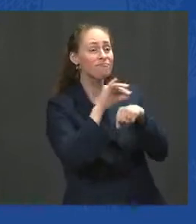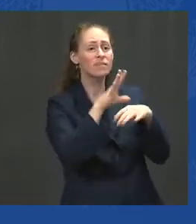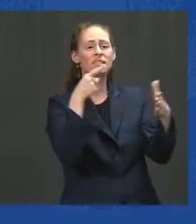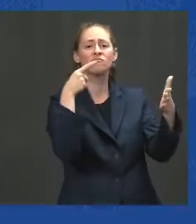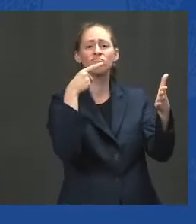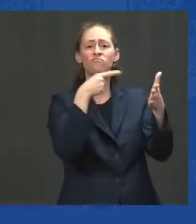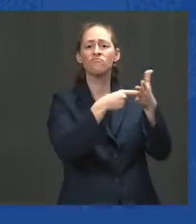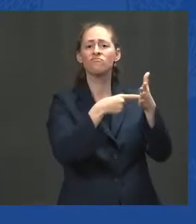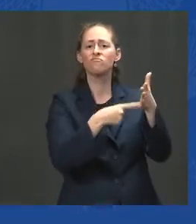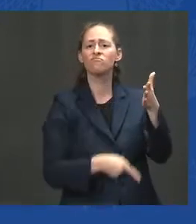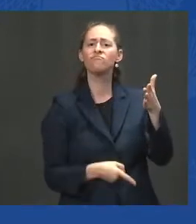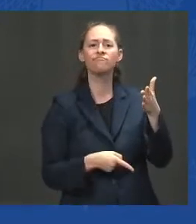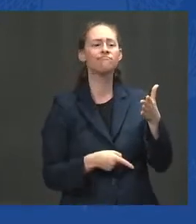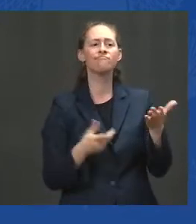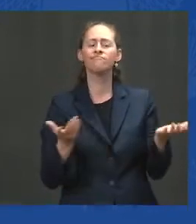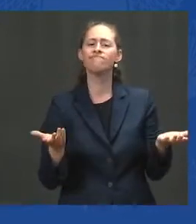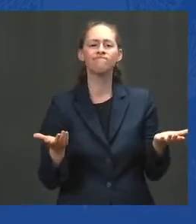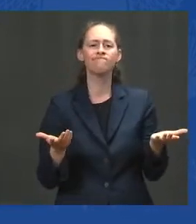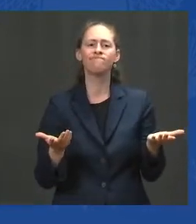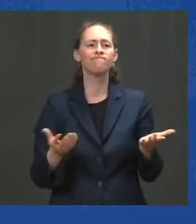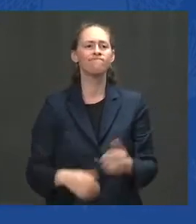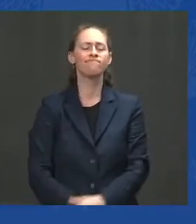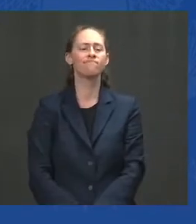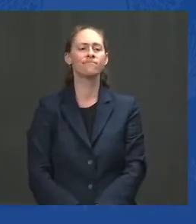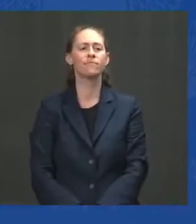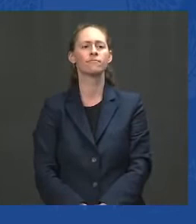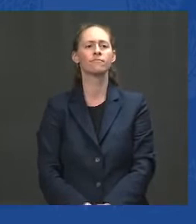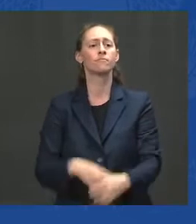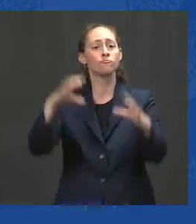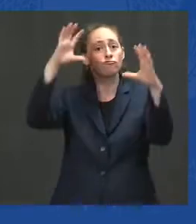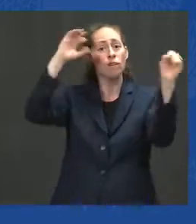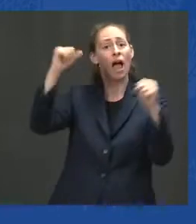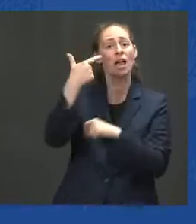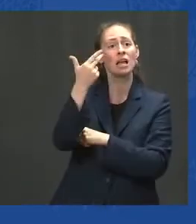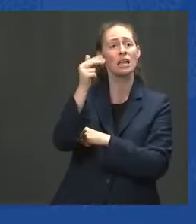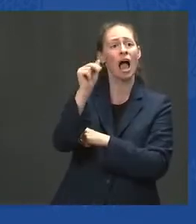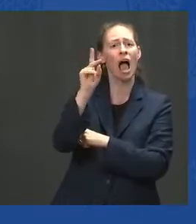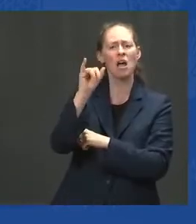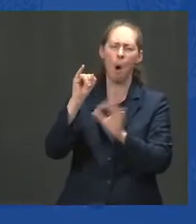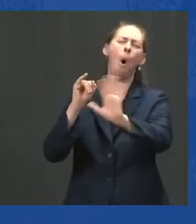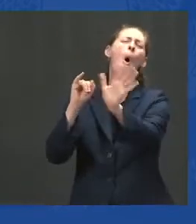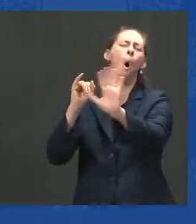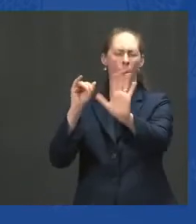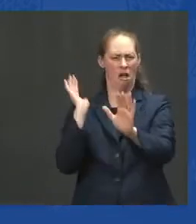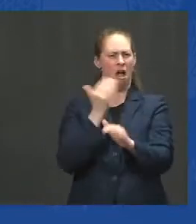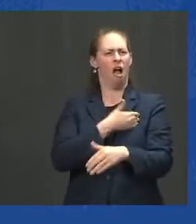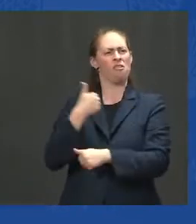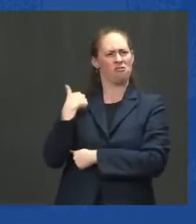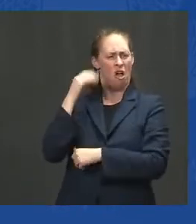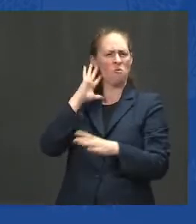insisted the Afghan forces would fight, but obviously he was wrong.